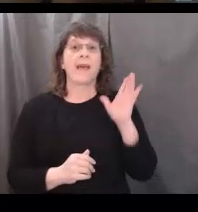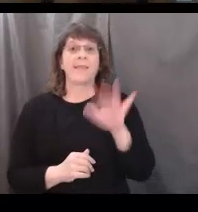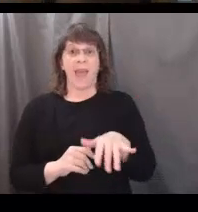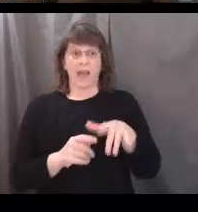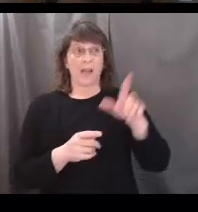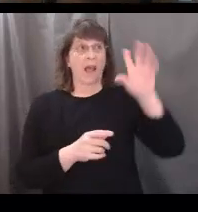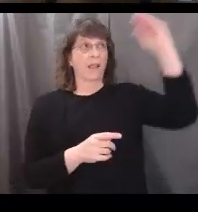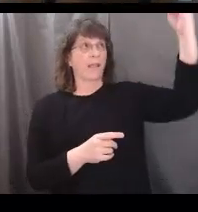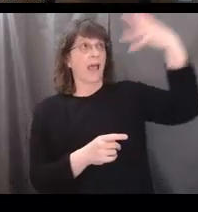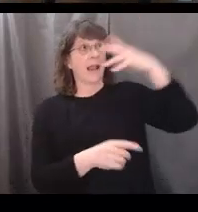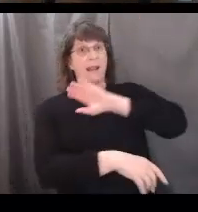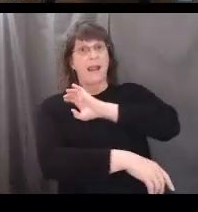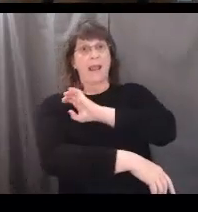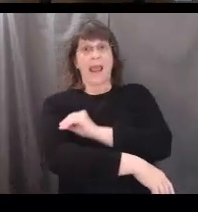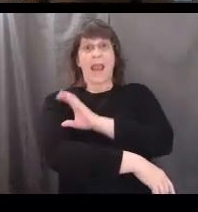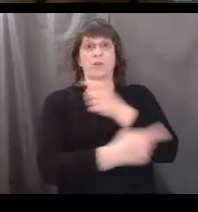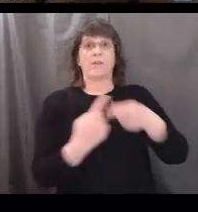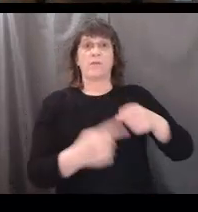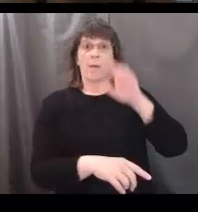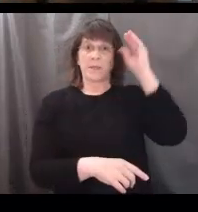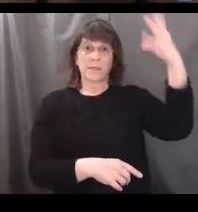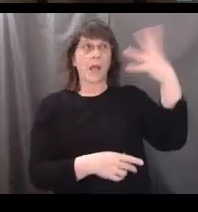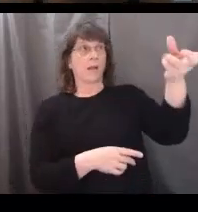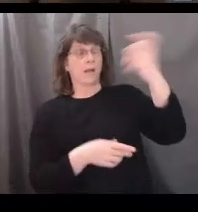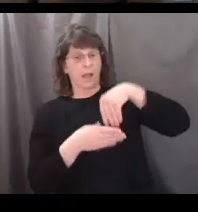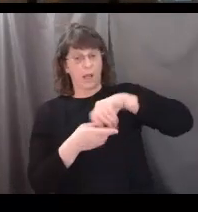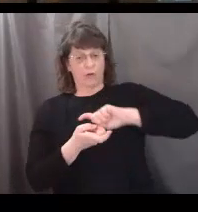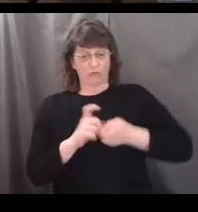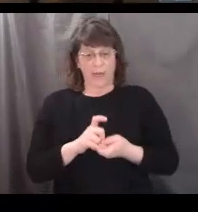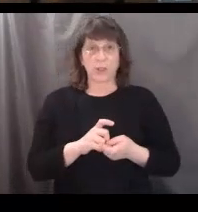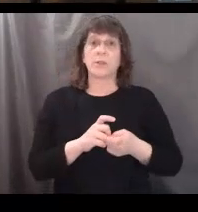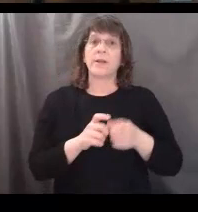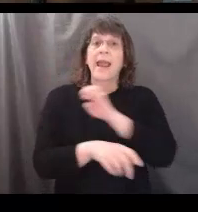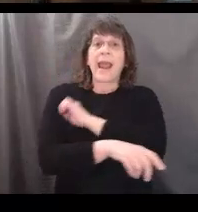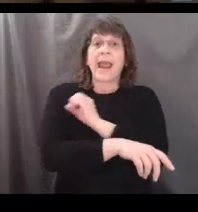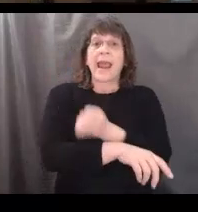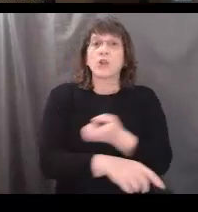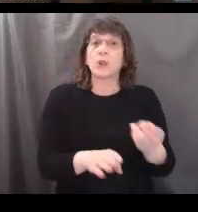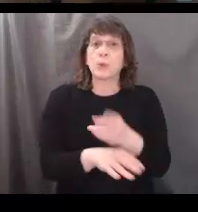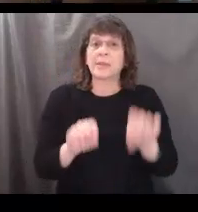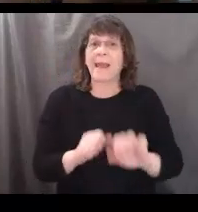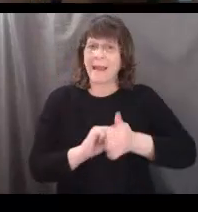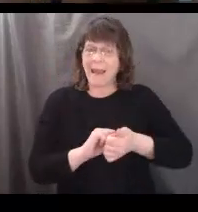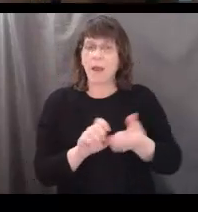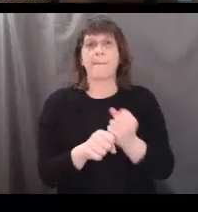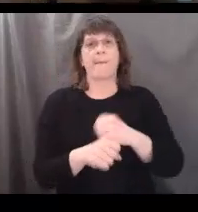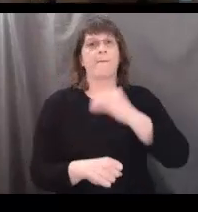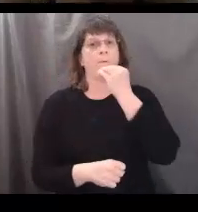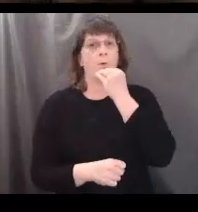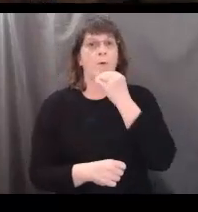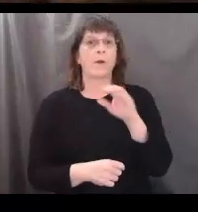that light energy from the sun into energy they can use by making food. Oxygen,